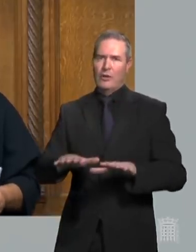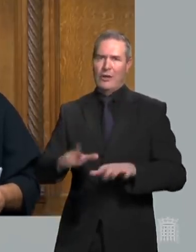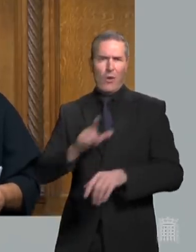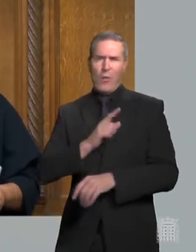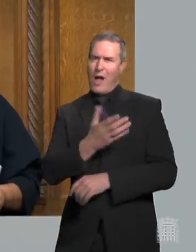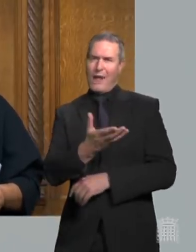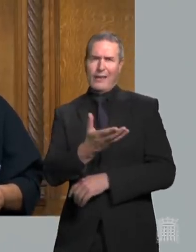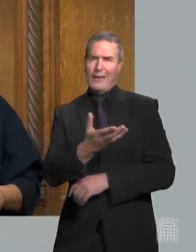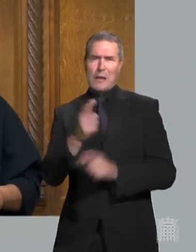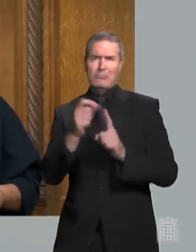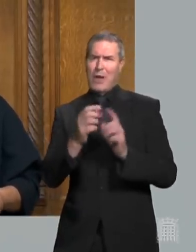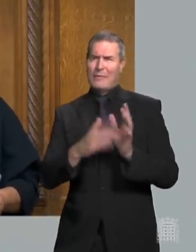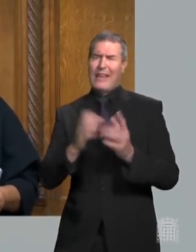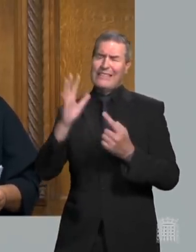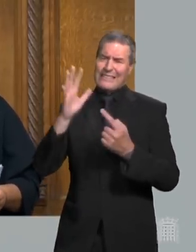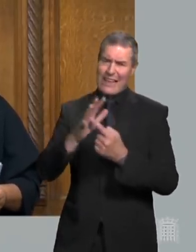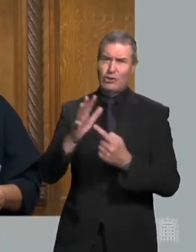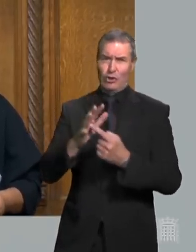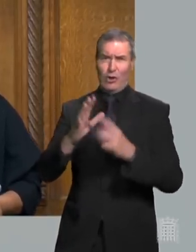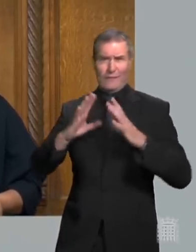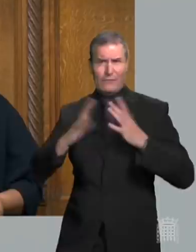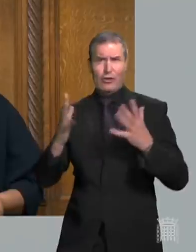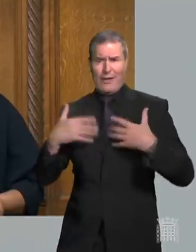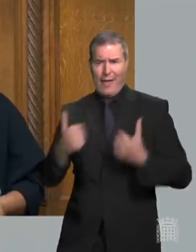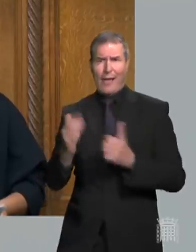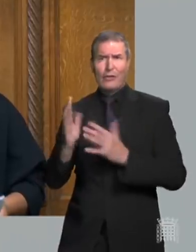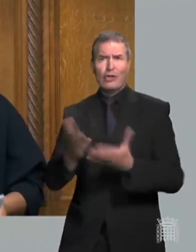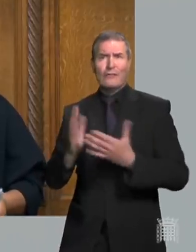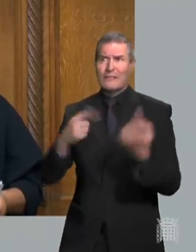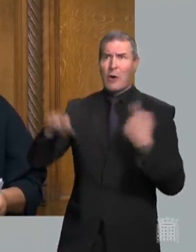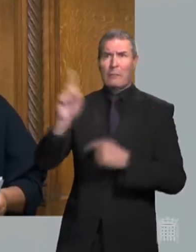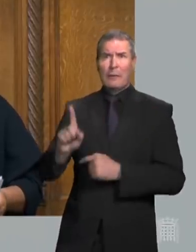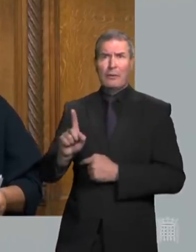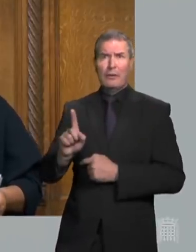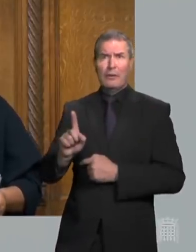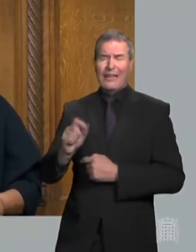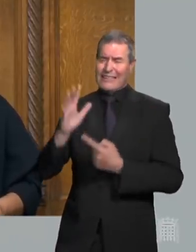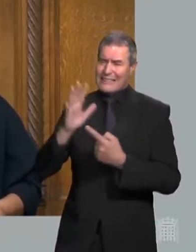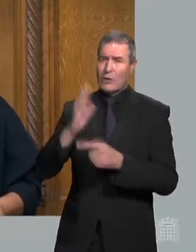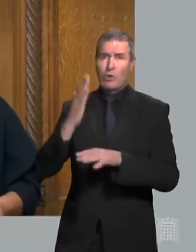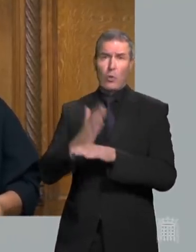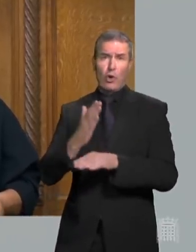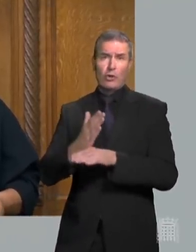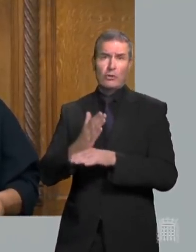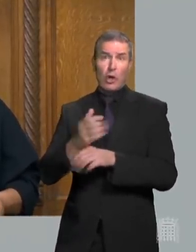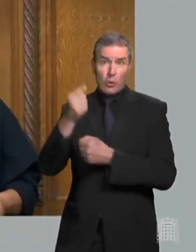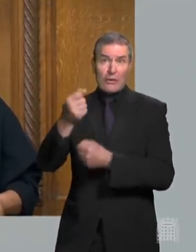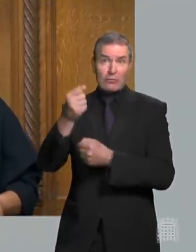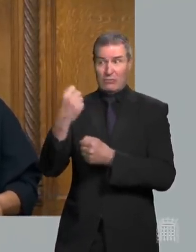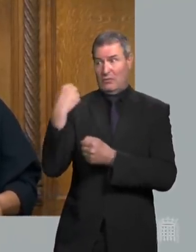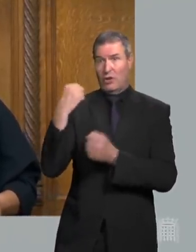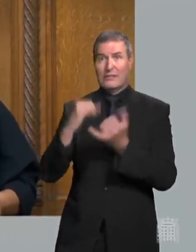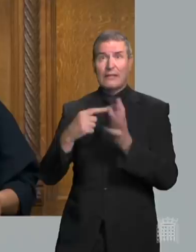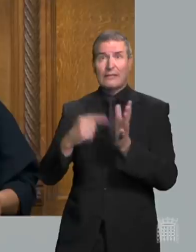to evascerate our most essential public services and why won't he listen to the thousands of essential workers who demonstrated on Saturday